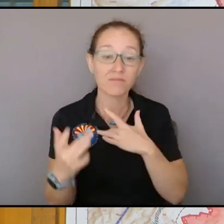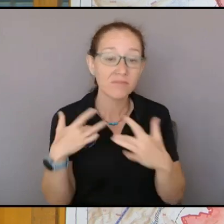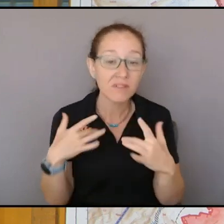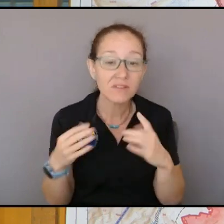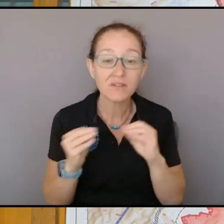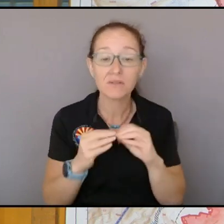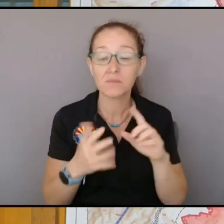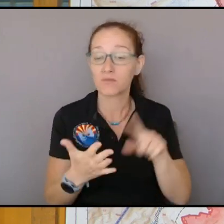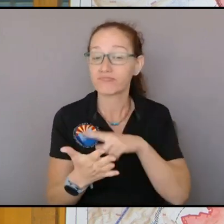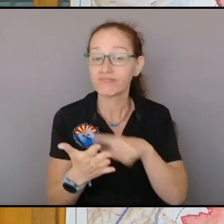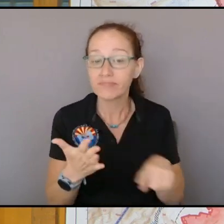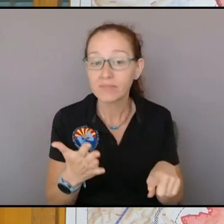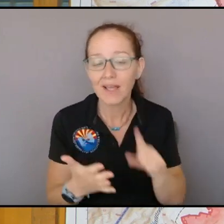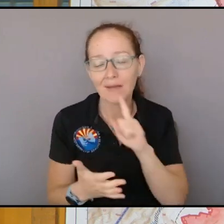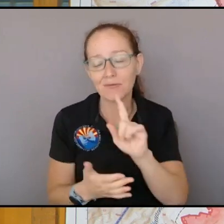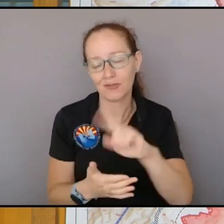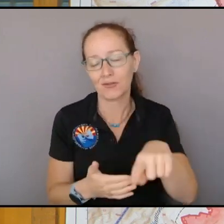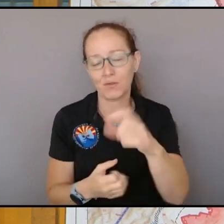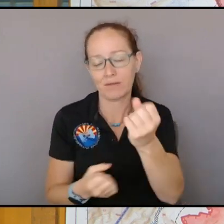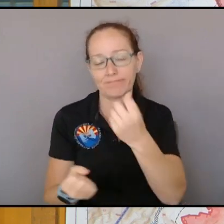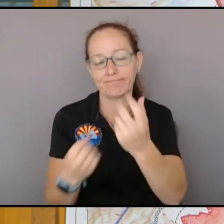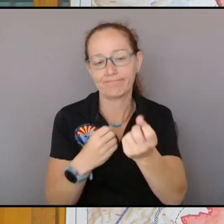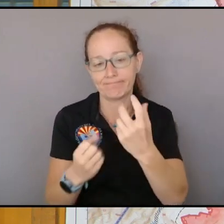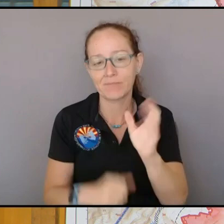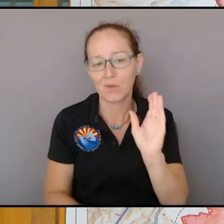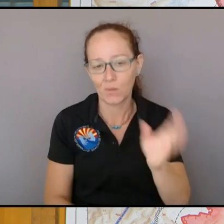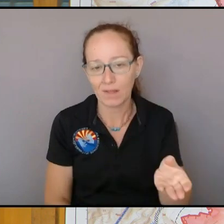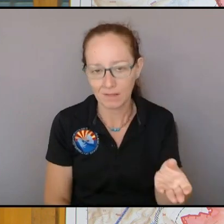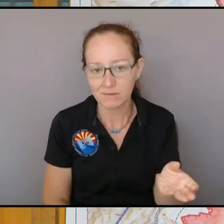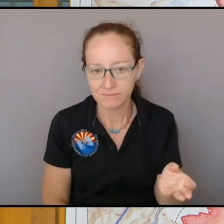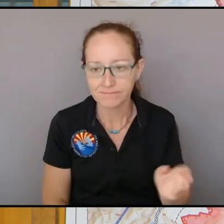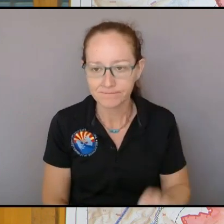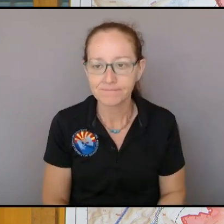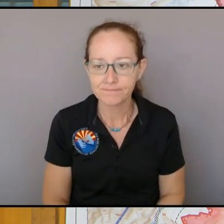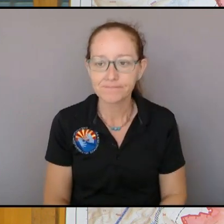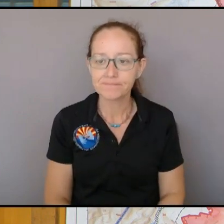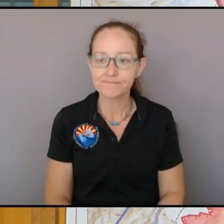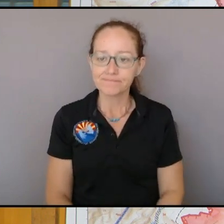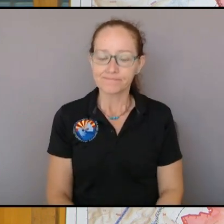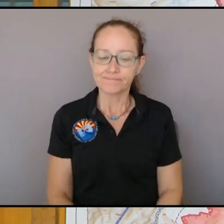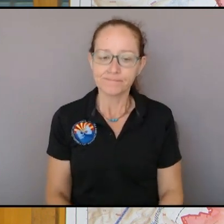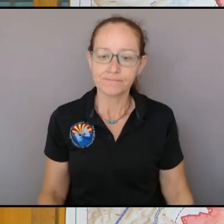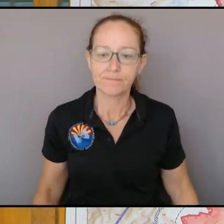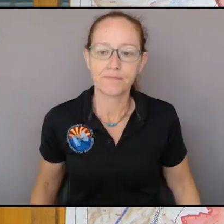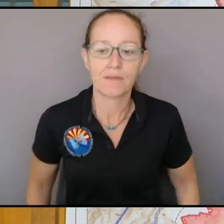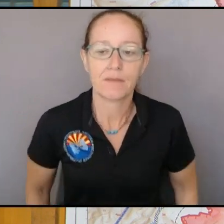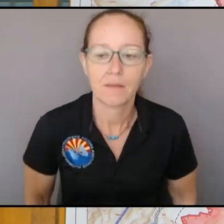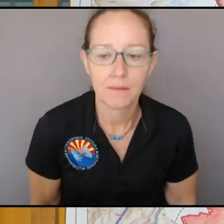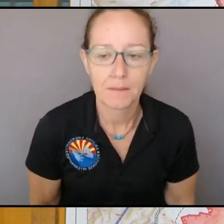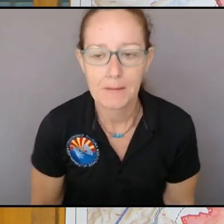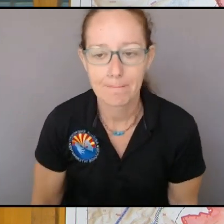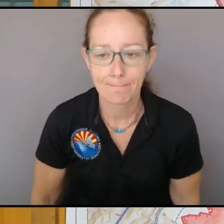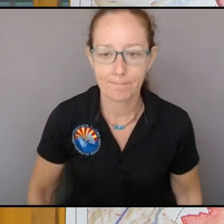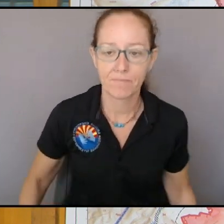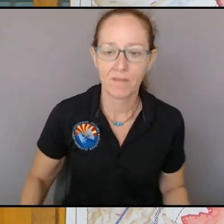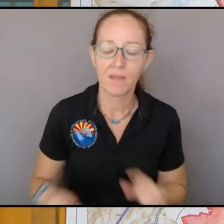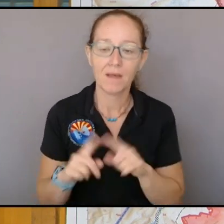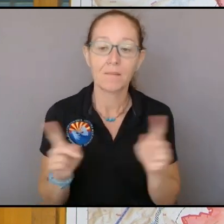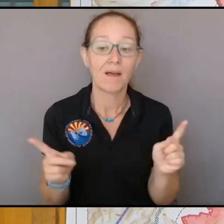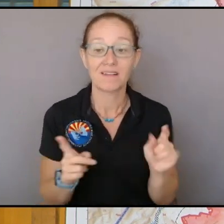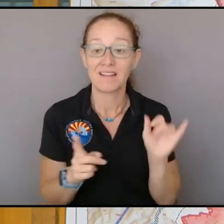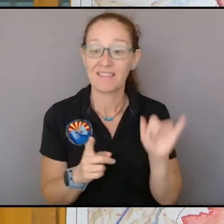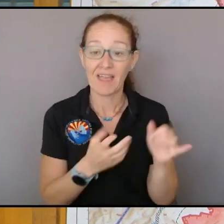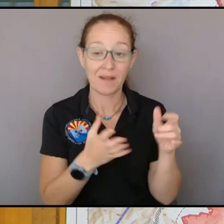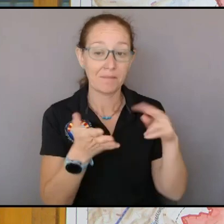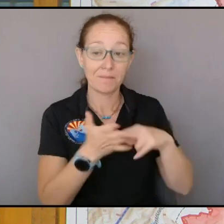we will hear about them but it would take new information to cause us to change that that